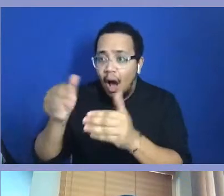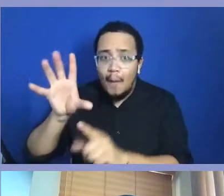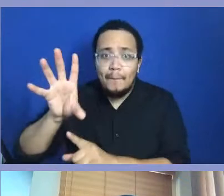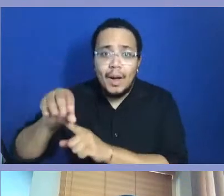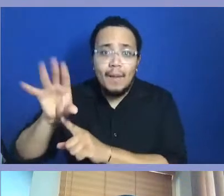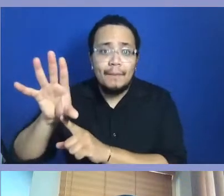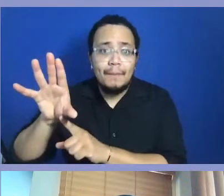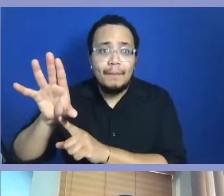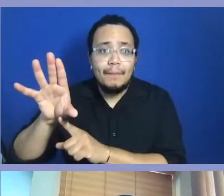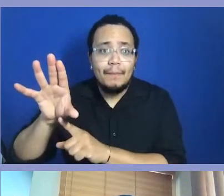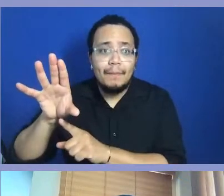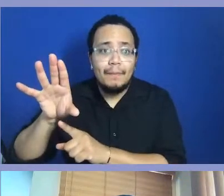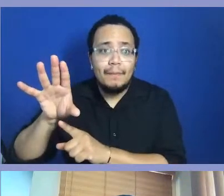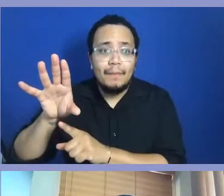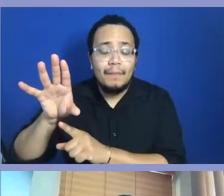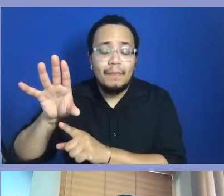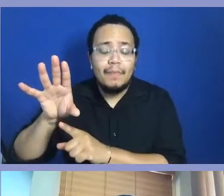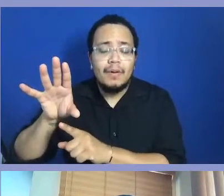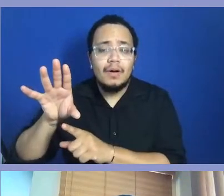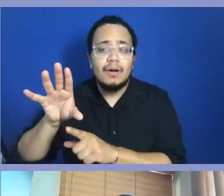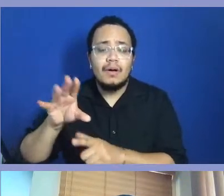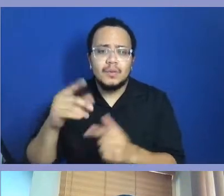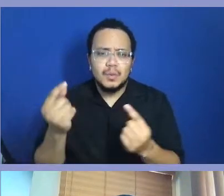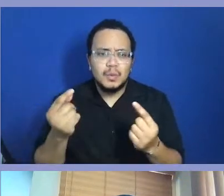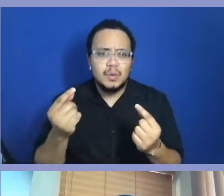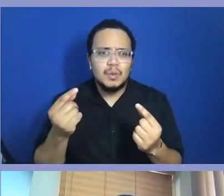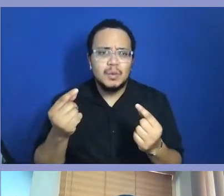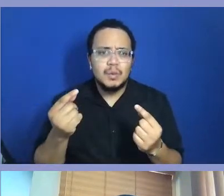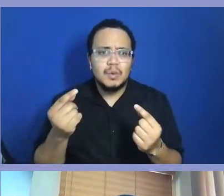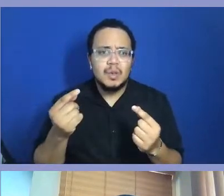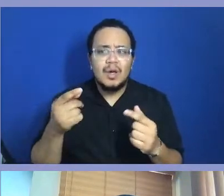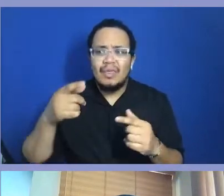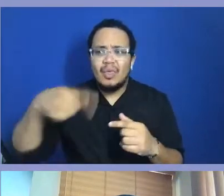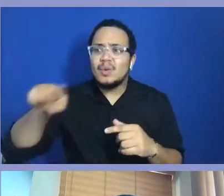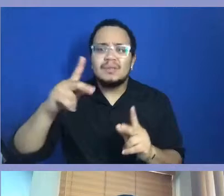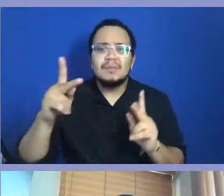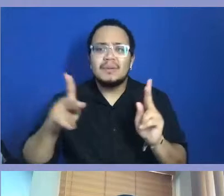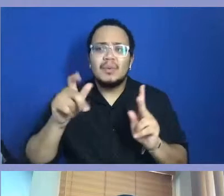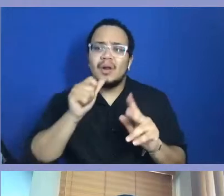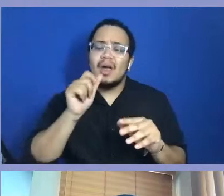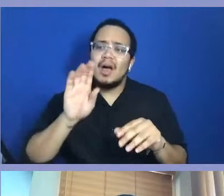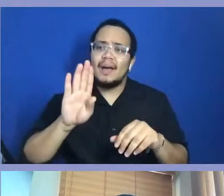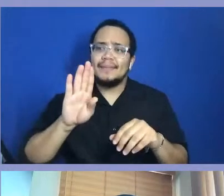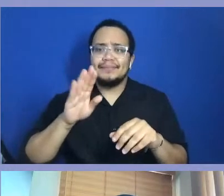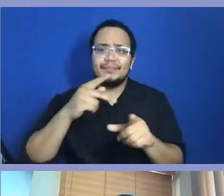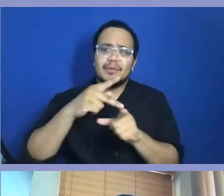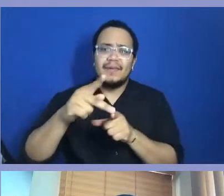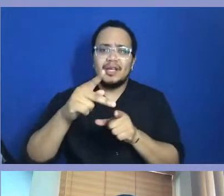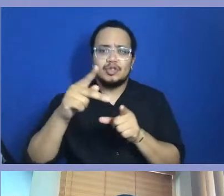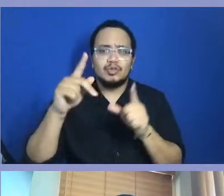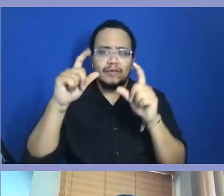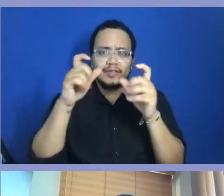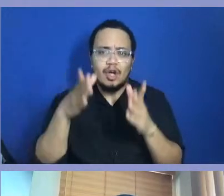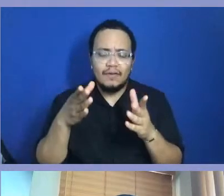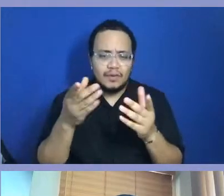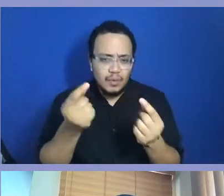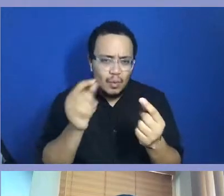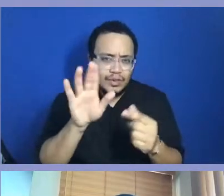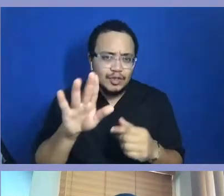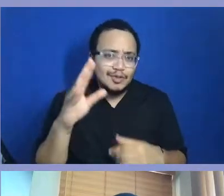and surf it and go social. Like, these are just regular supporters doing this. Like, what is your, what is your perspective on that?